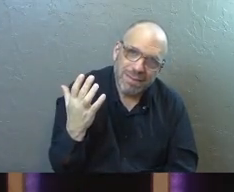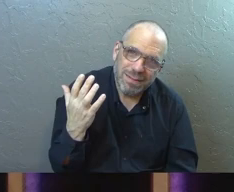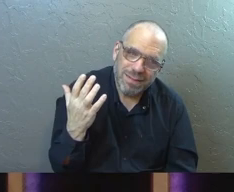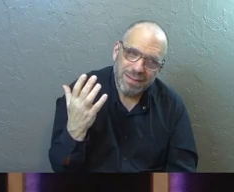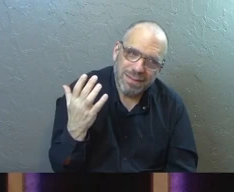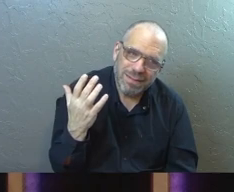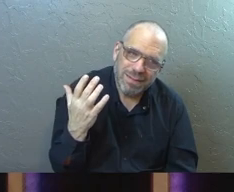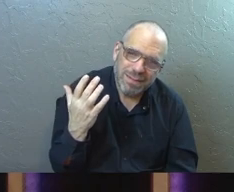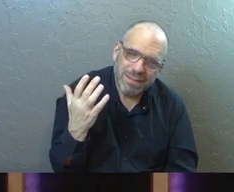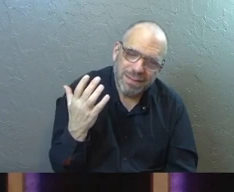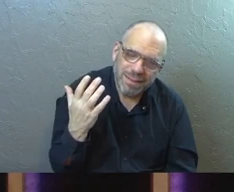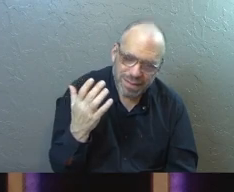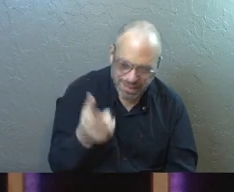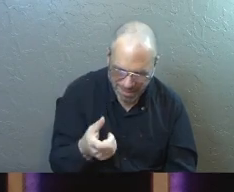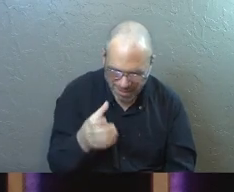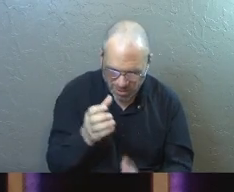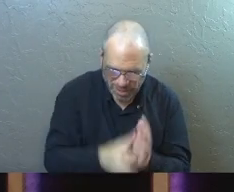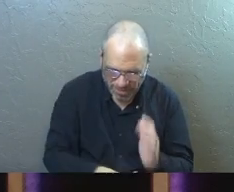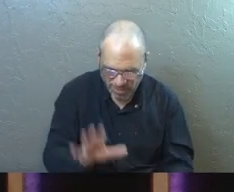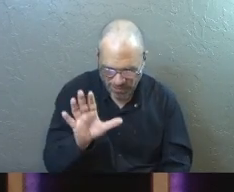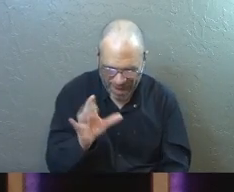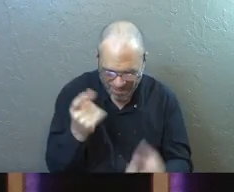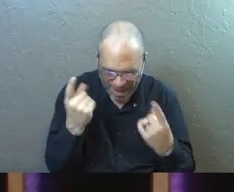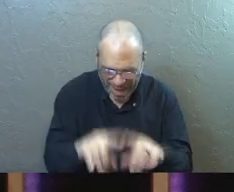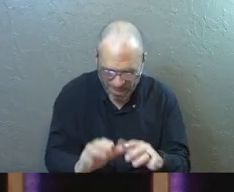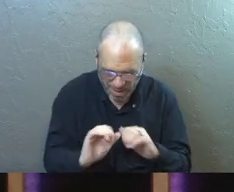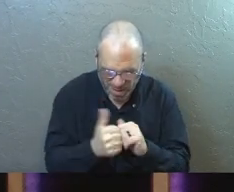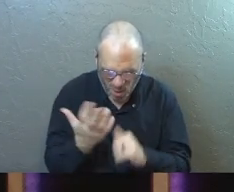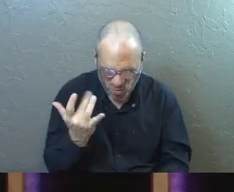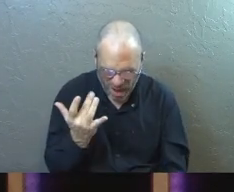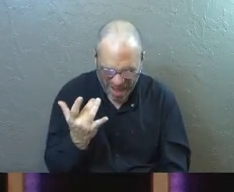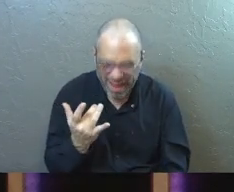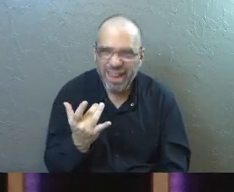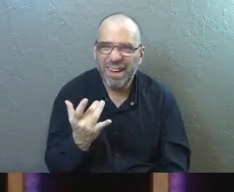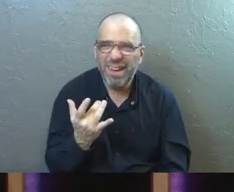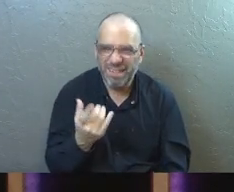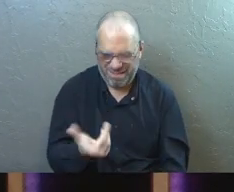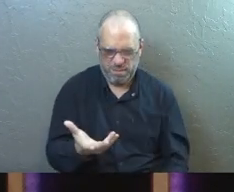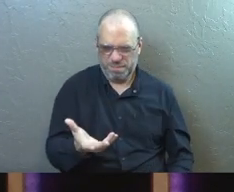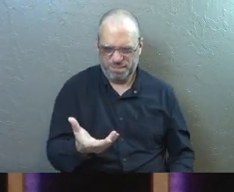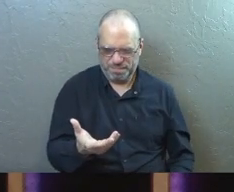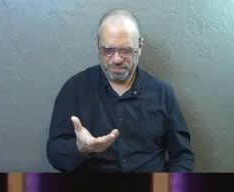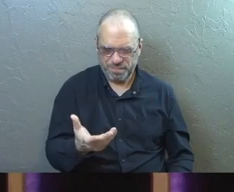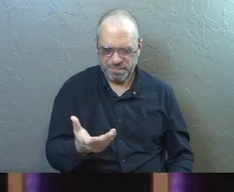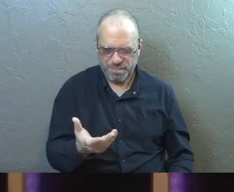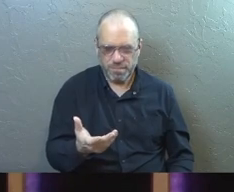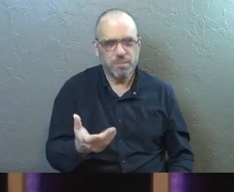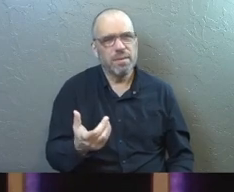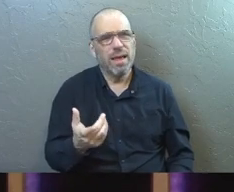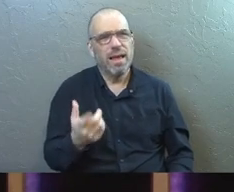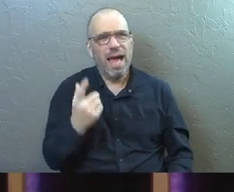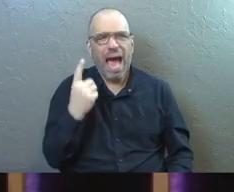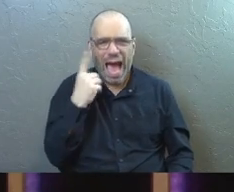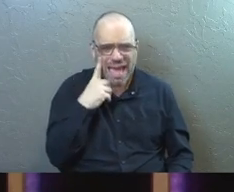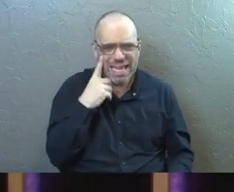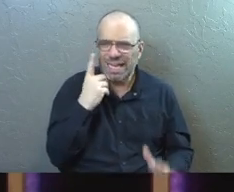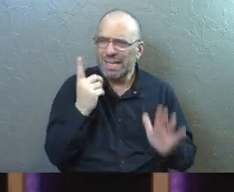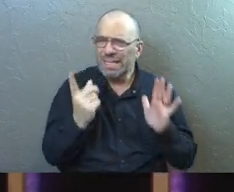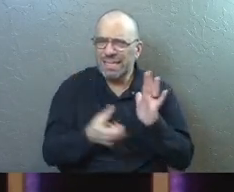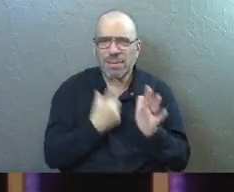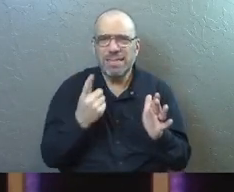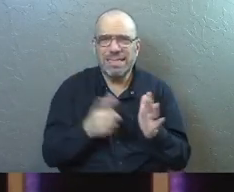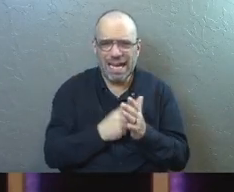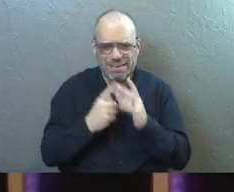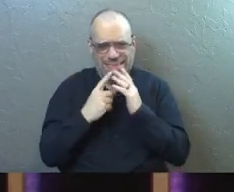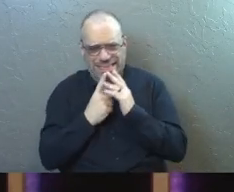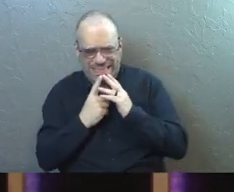Then how in the world do we get this chapter in our Bible? Right? I think sometimes, and we've been really